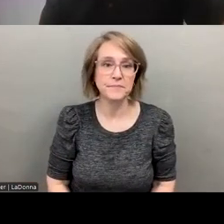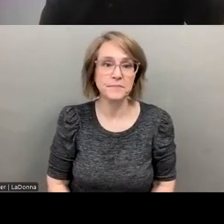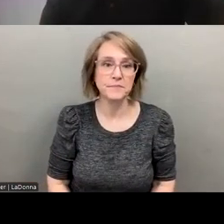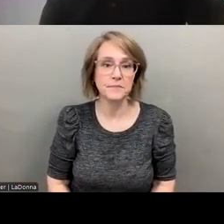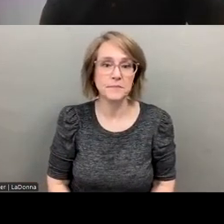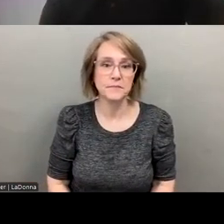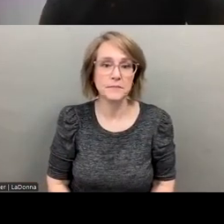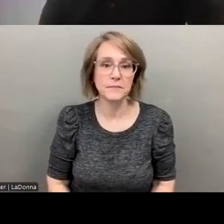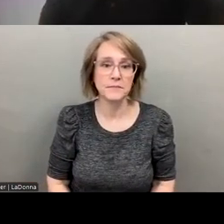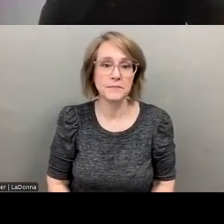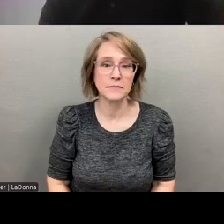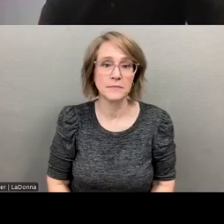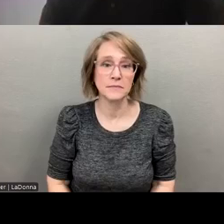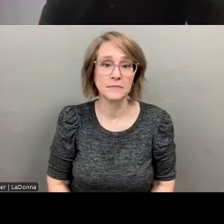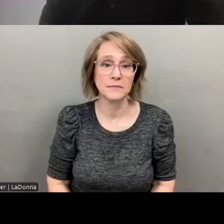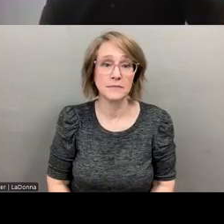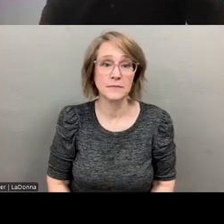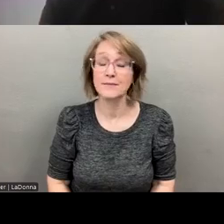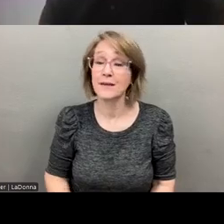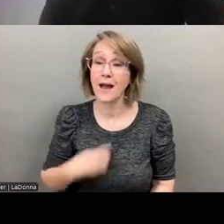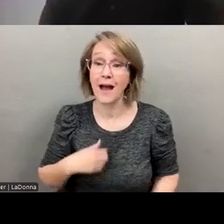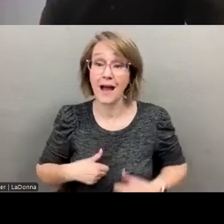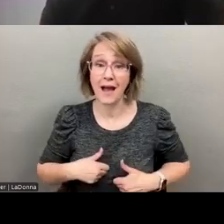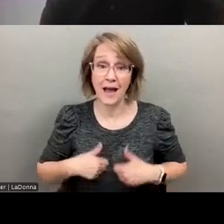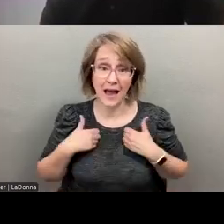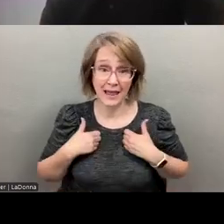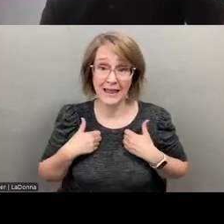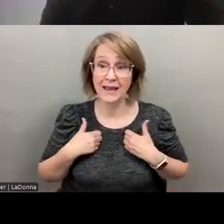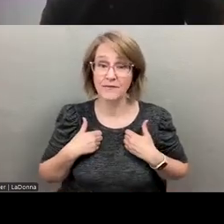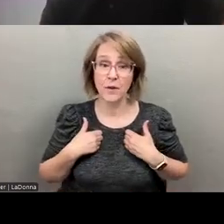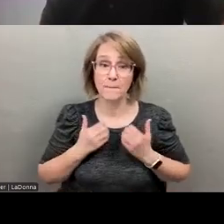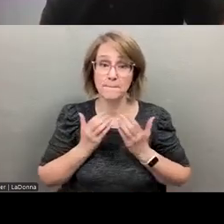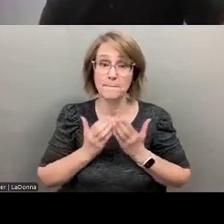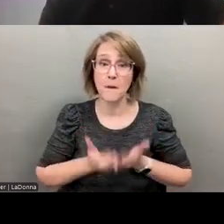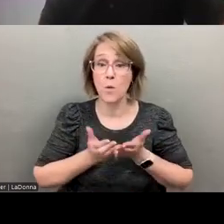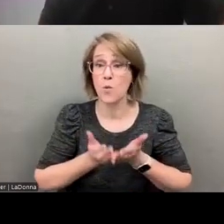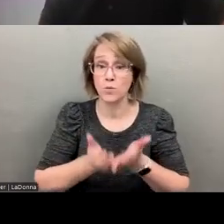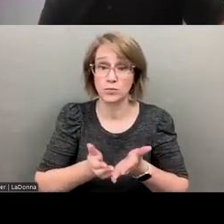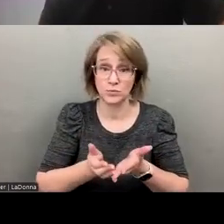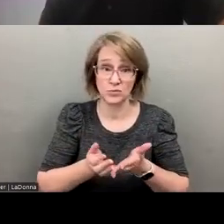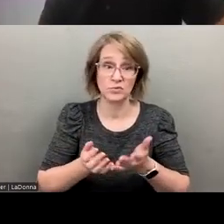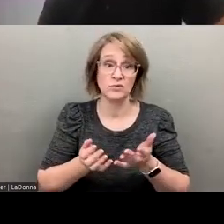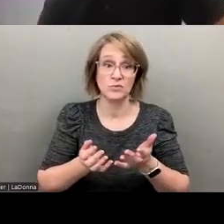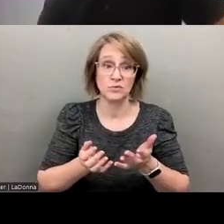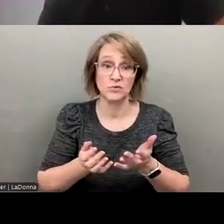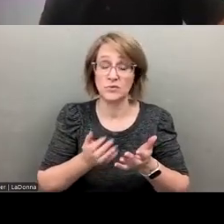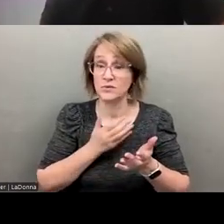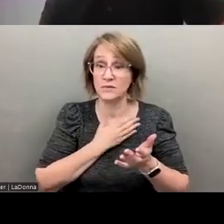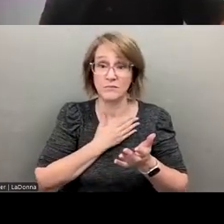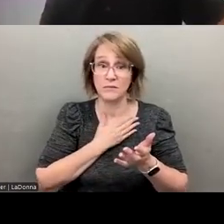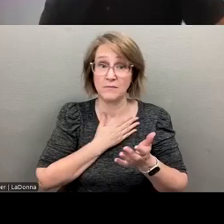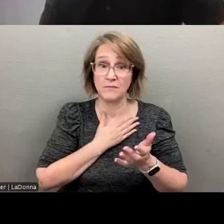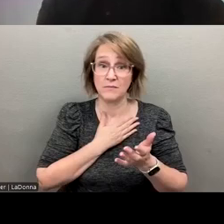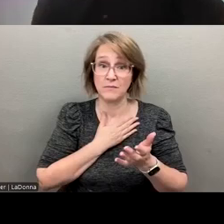But there's a caveat because I live on a floating home and my fire engine is not a